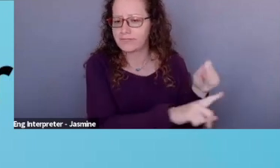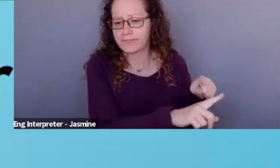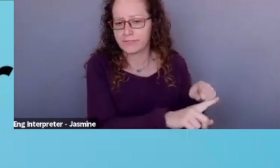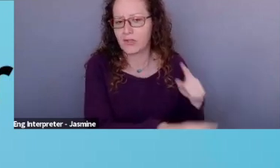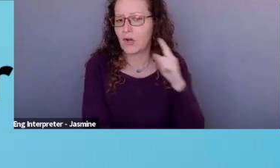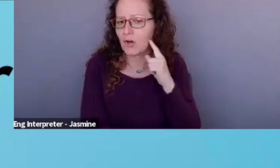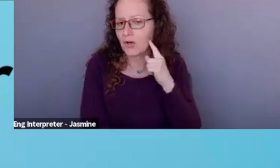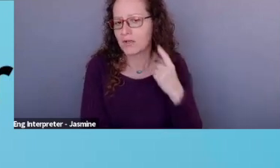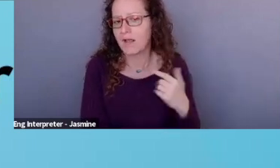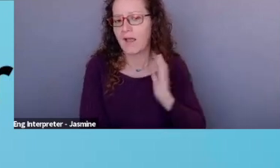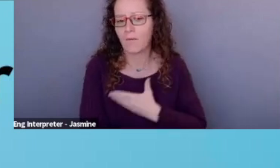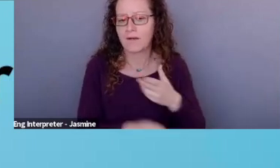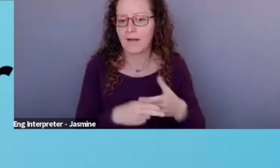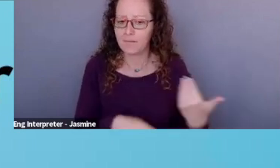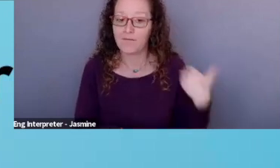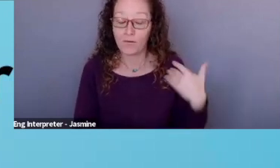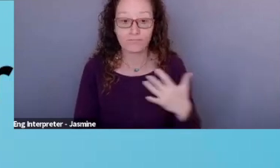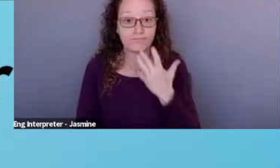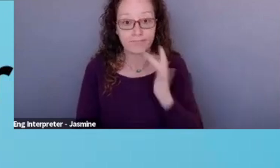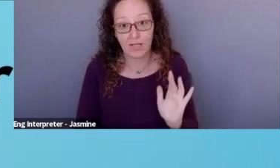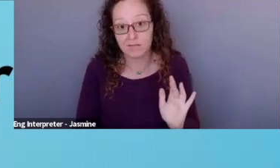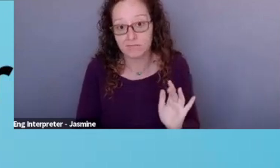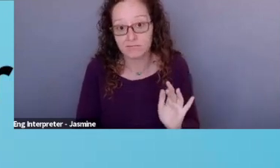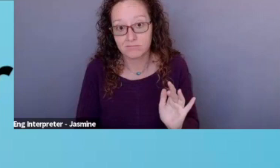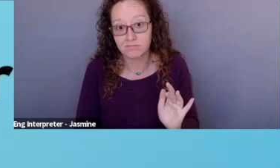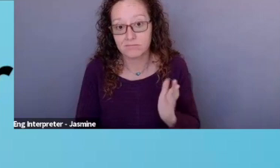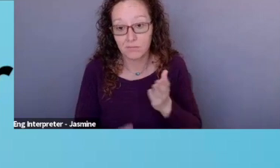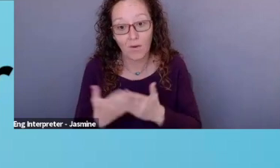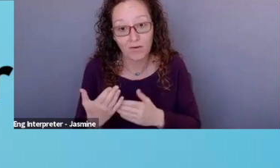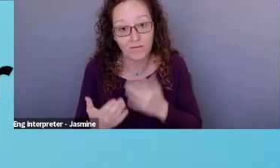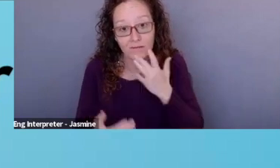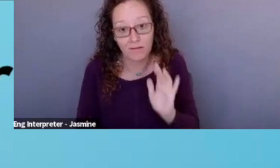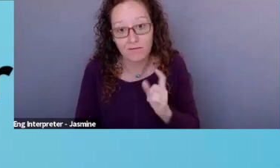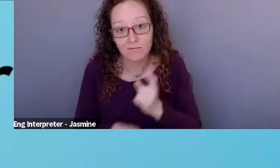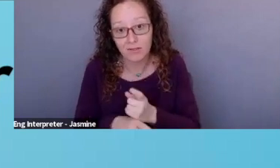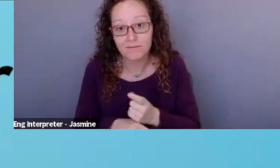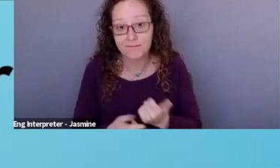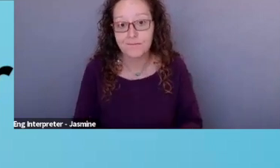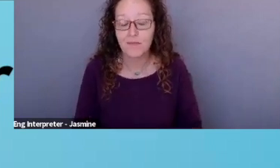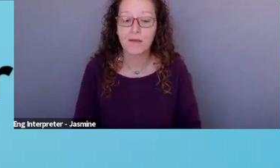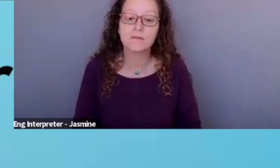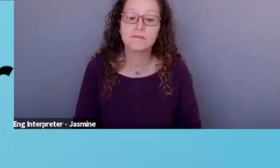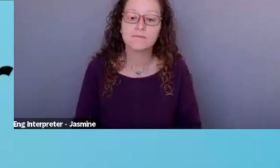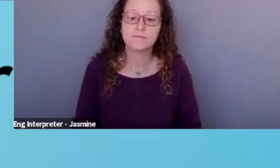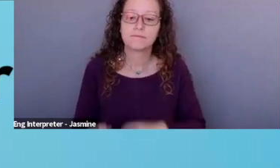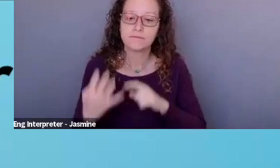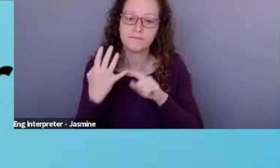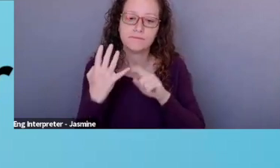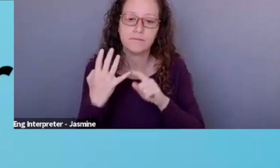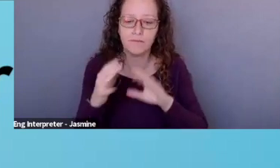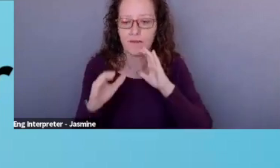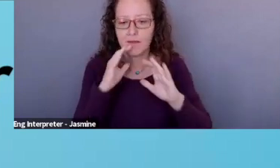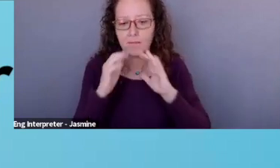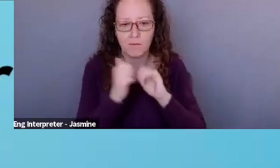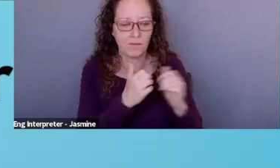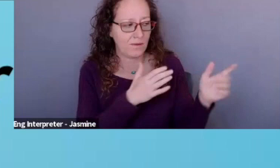So that was luck. But part of this is luck, right? So and communication with prospective funder